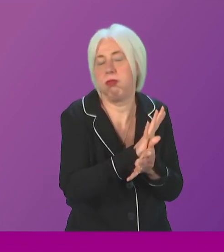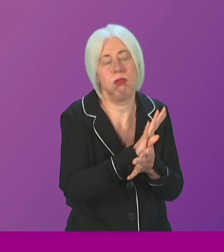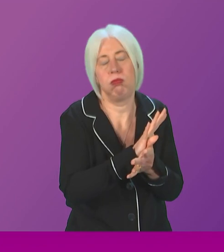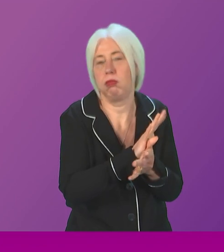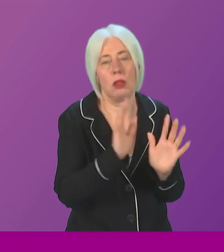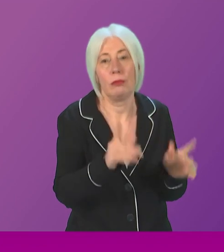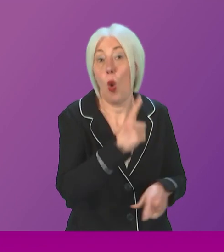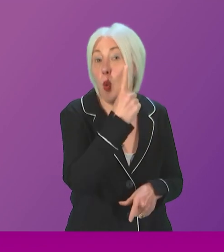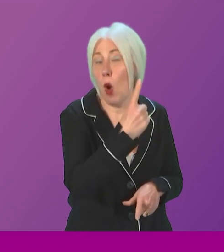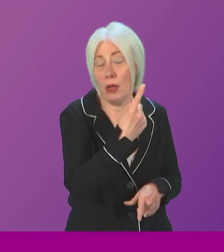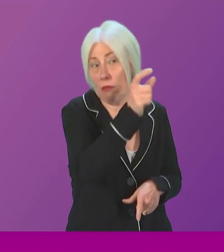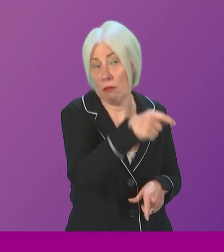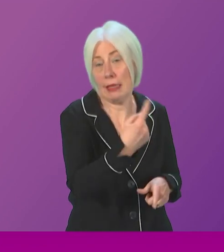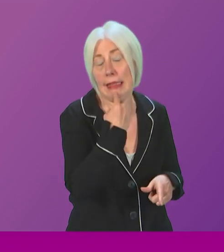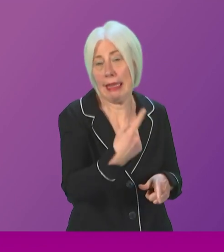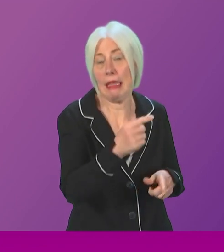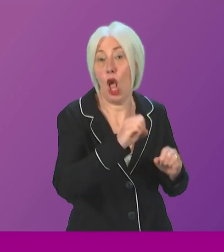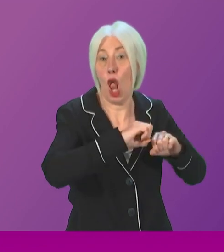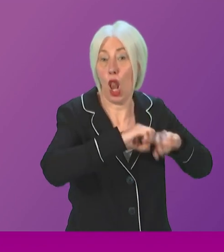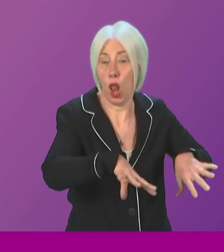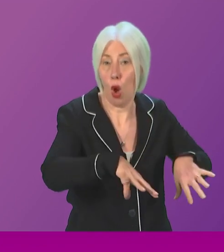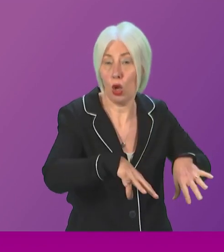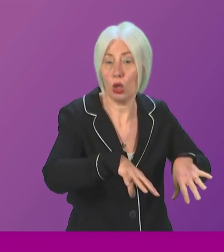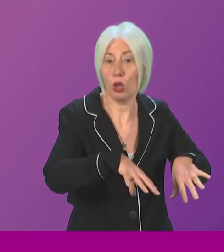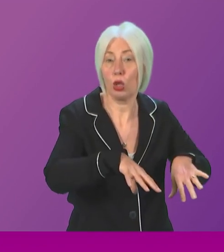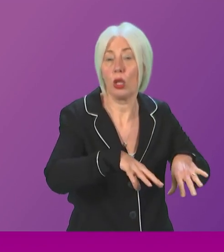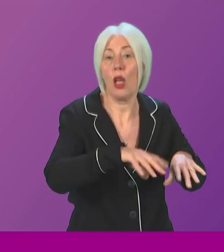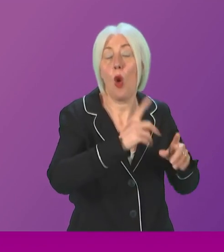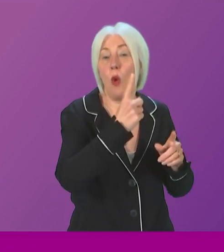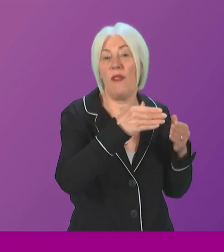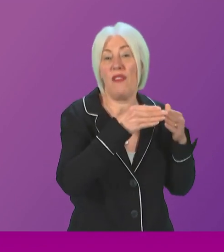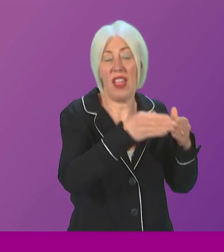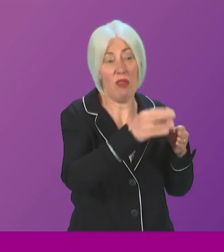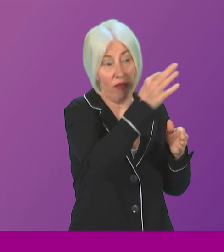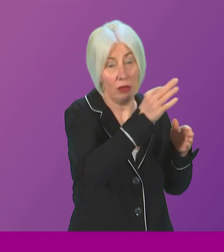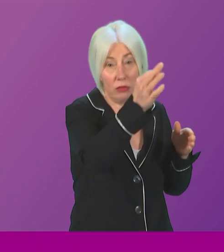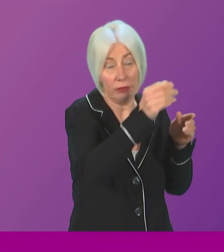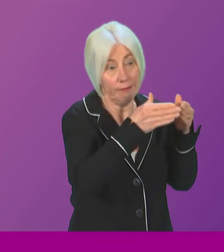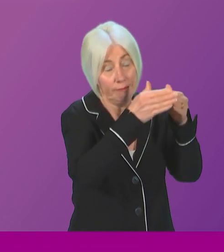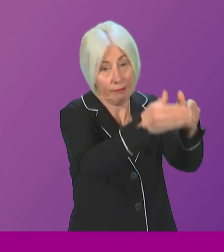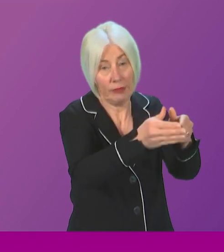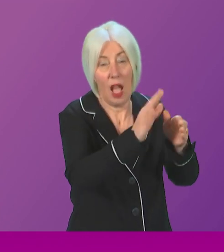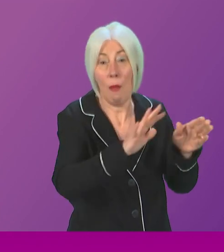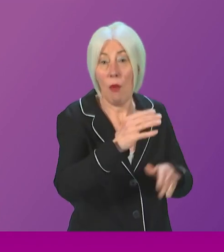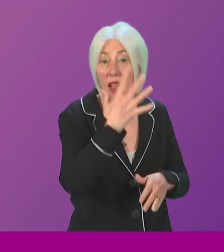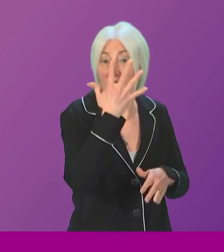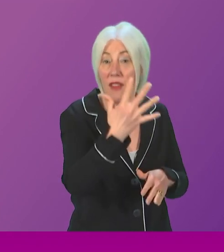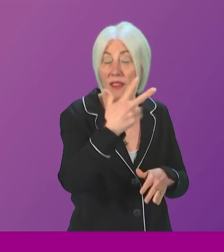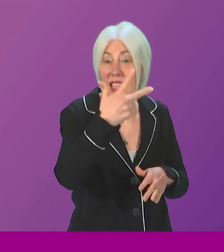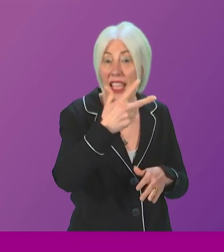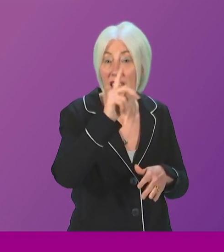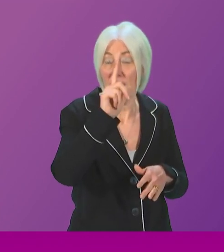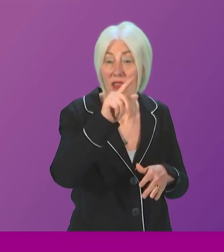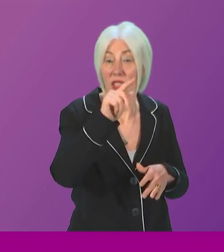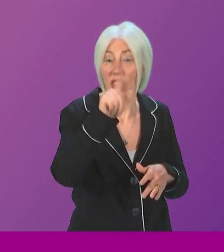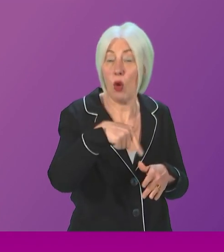report has estimated that the loss of the Lock Boys deal to Malague ferry alone costs nearly £50,000 a